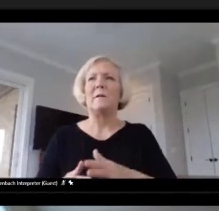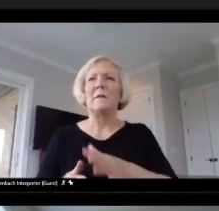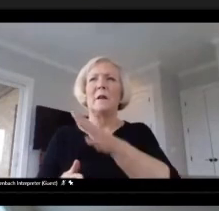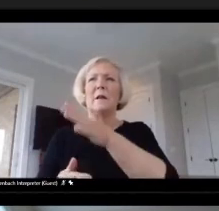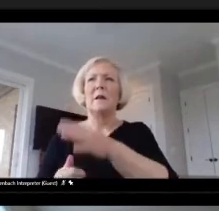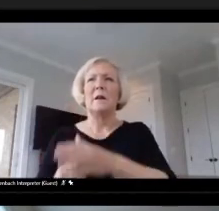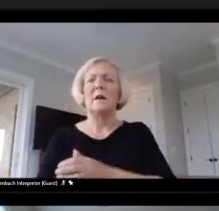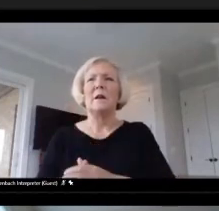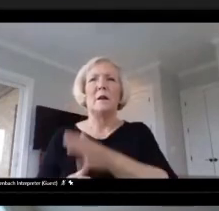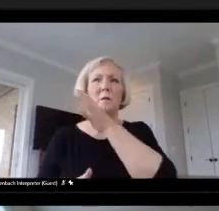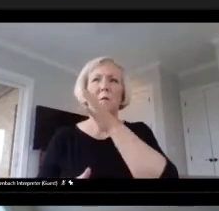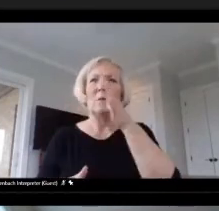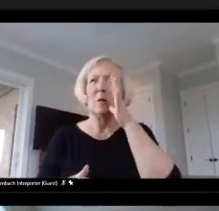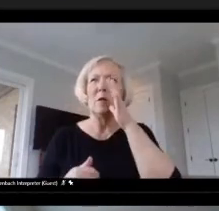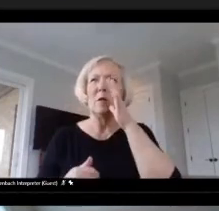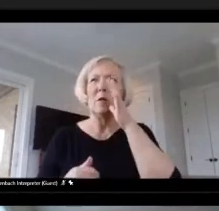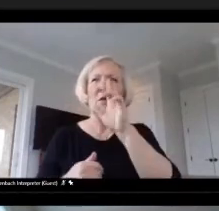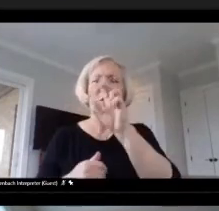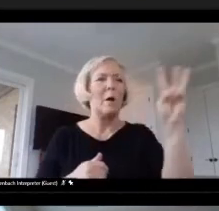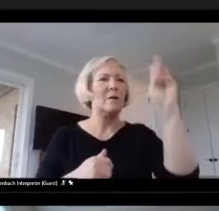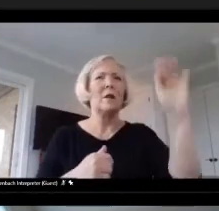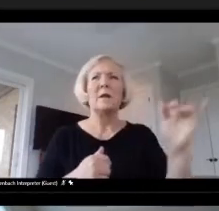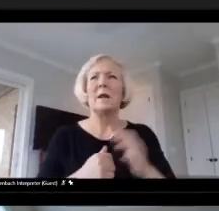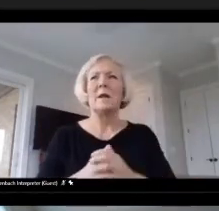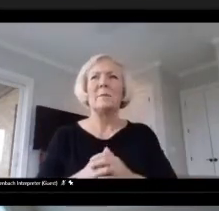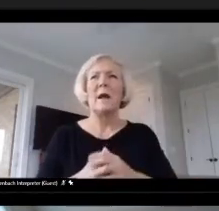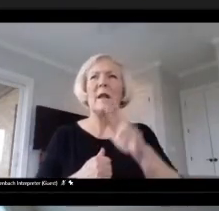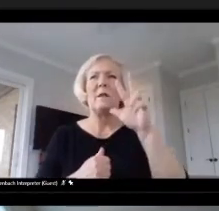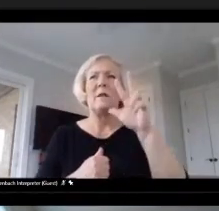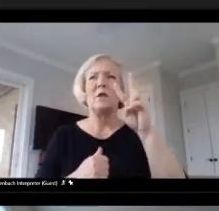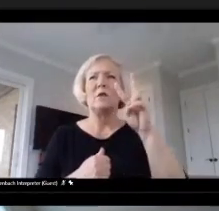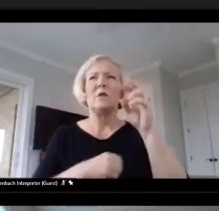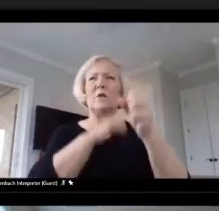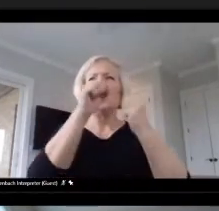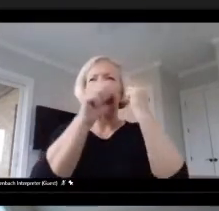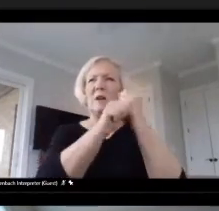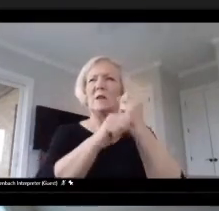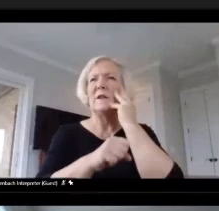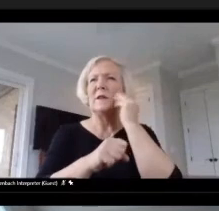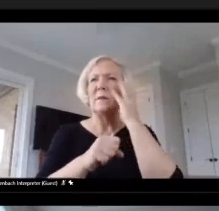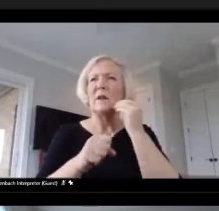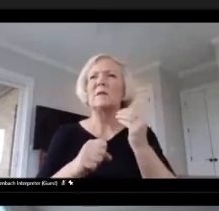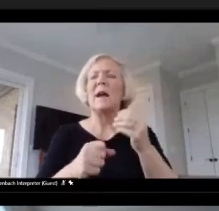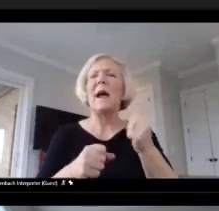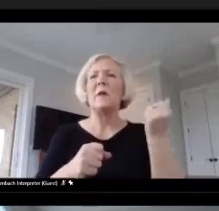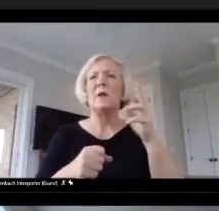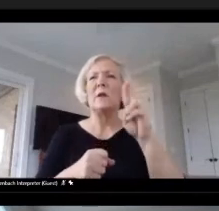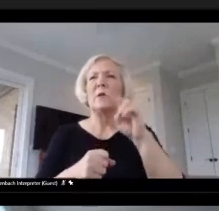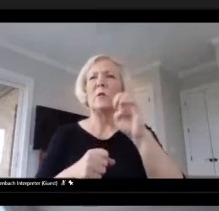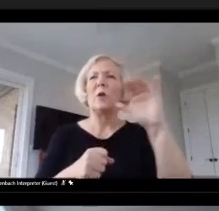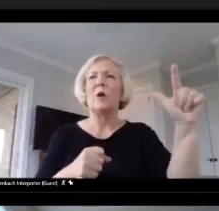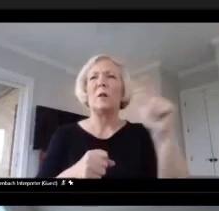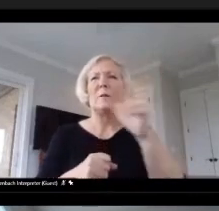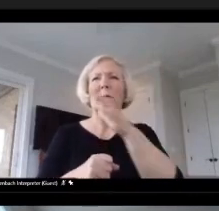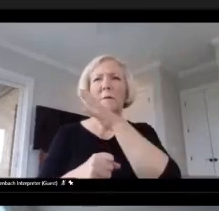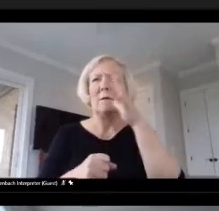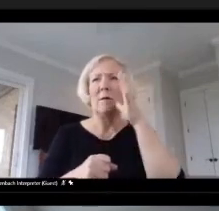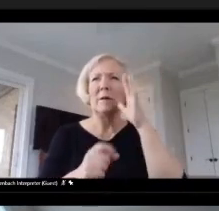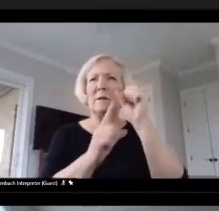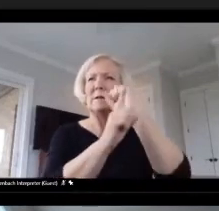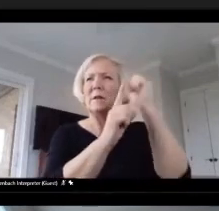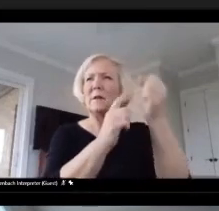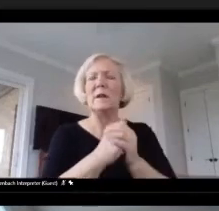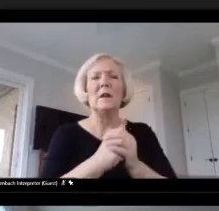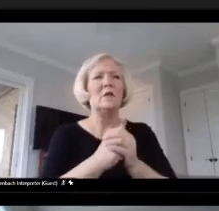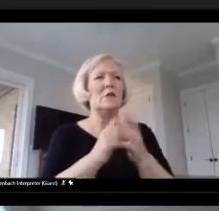of classroom experience are actually in a more rural setting. So to really connect with teachers that are in more urban